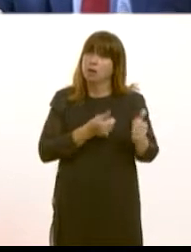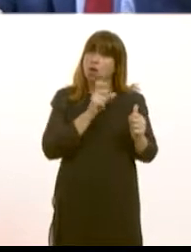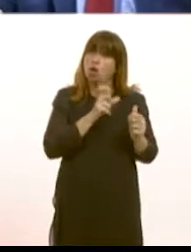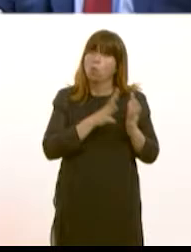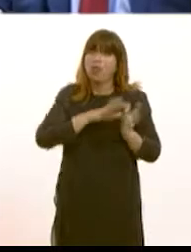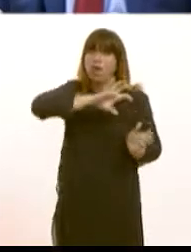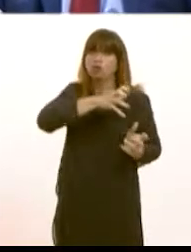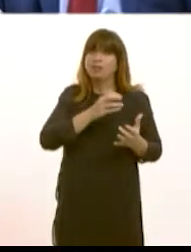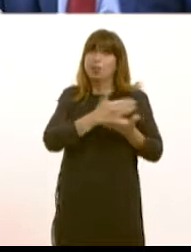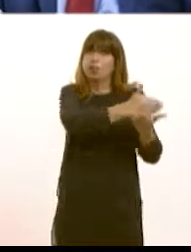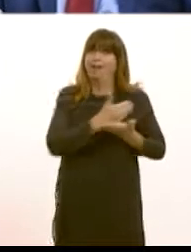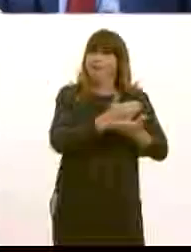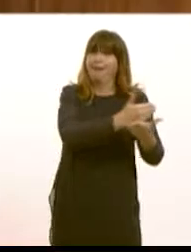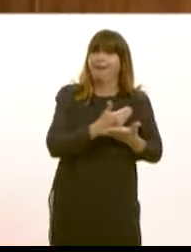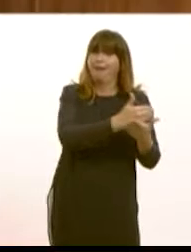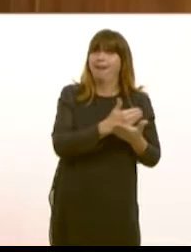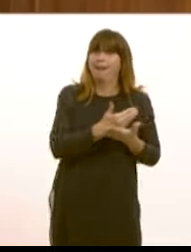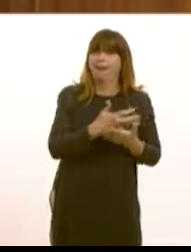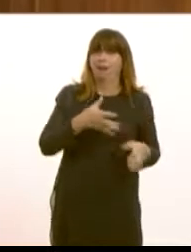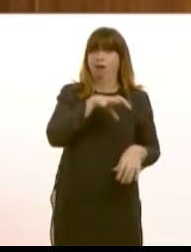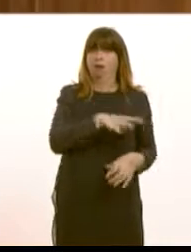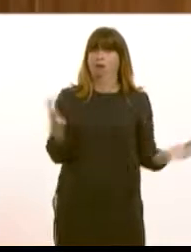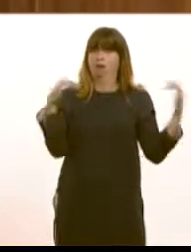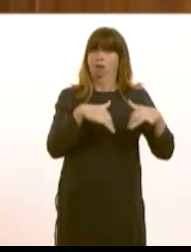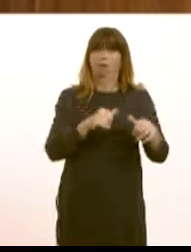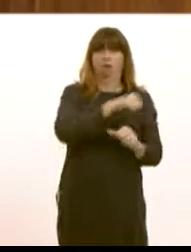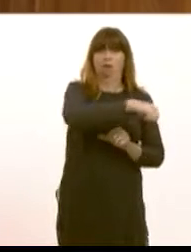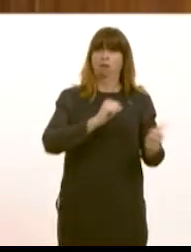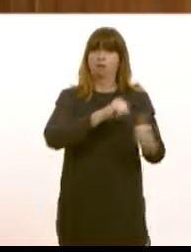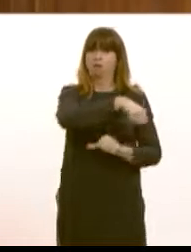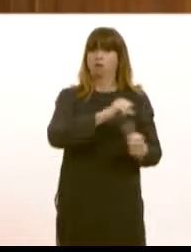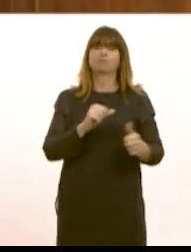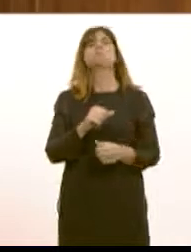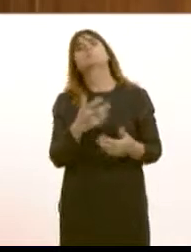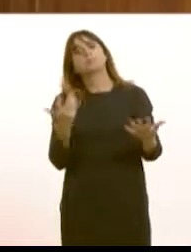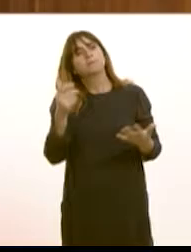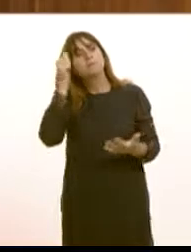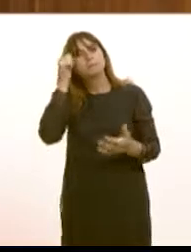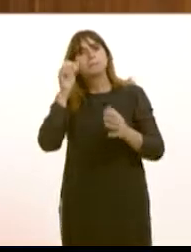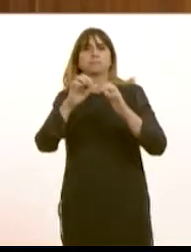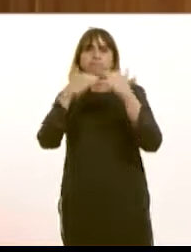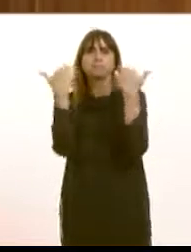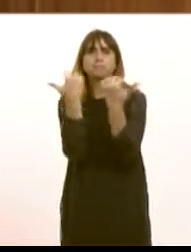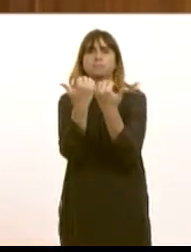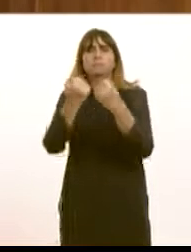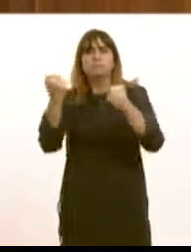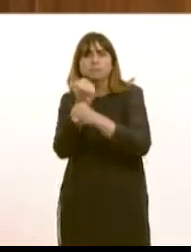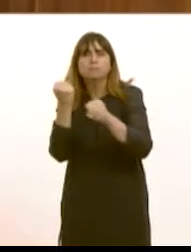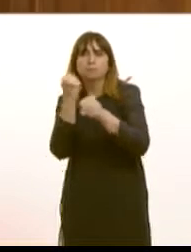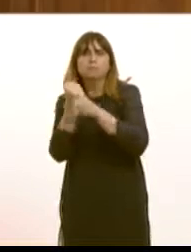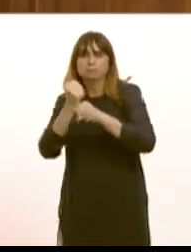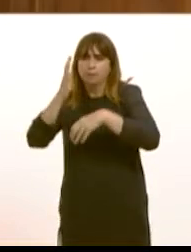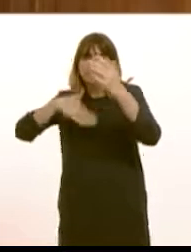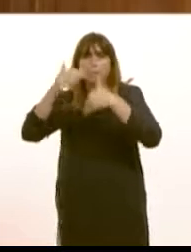countries in order to host the Games. Well, of course, I accept the point about the capital costs of improving Wales' infrastructure, but